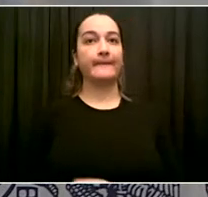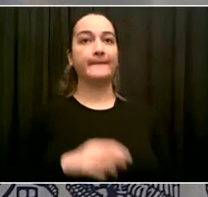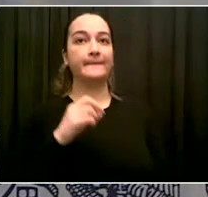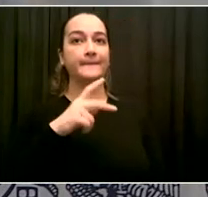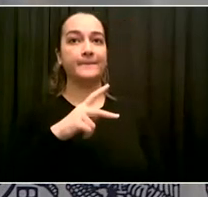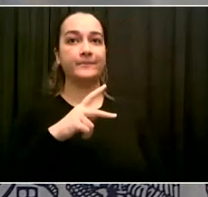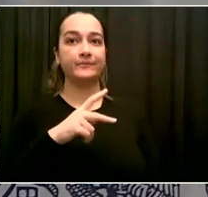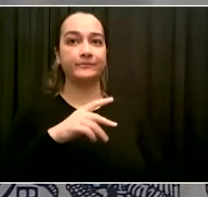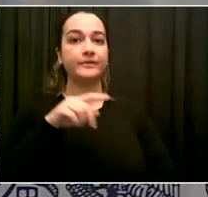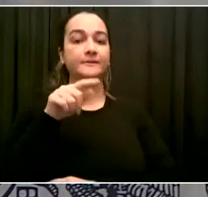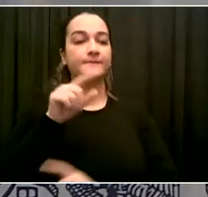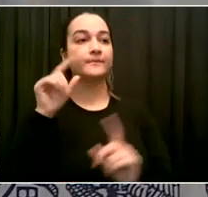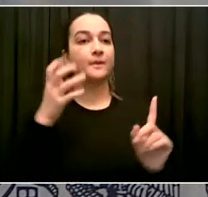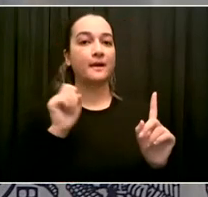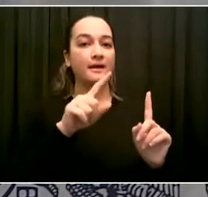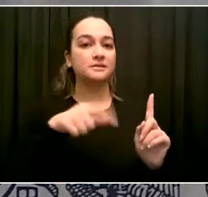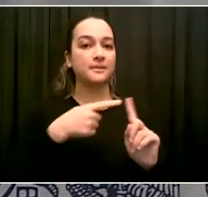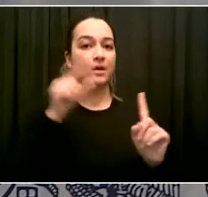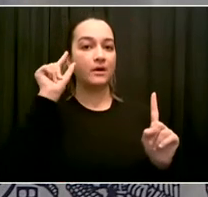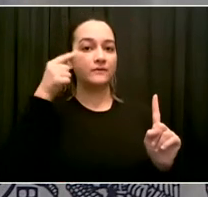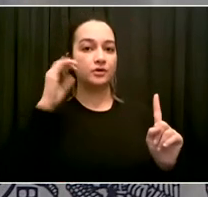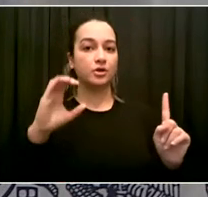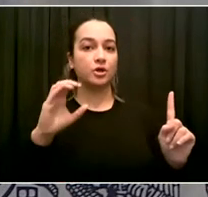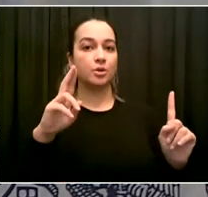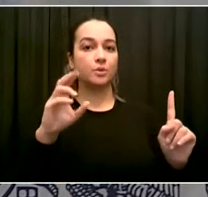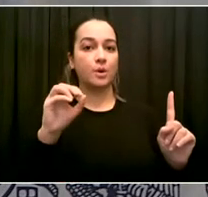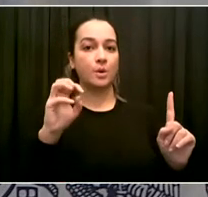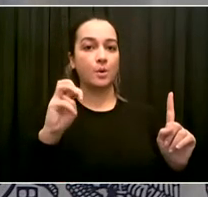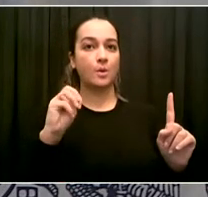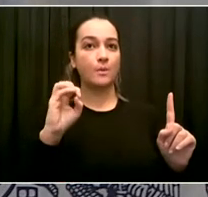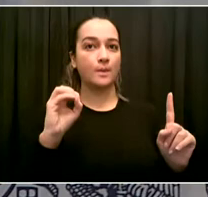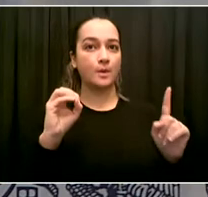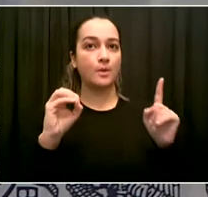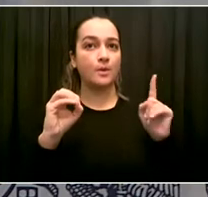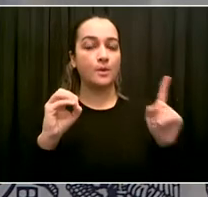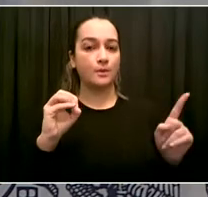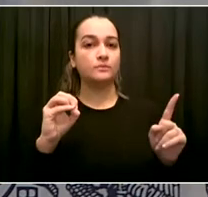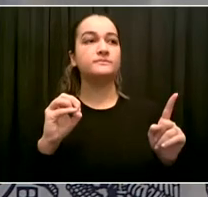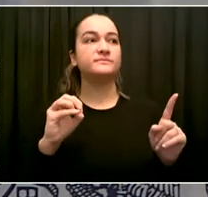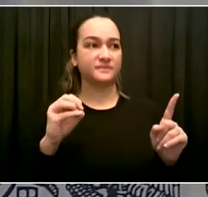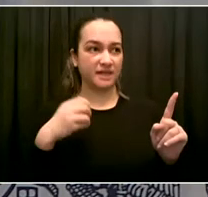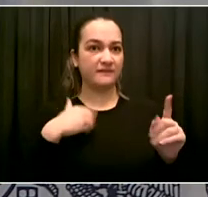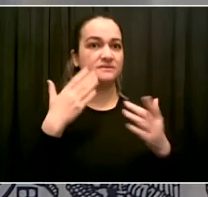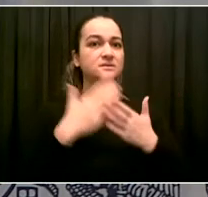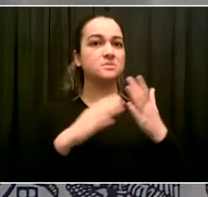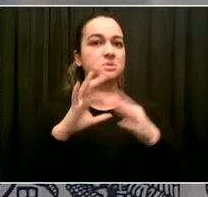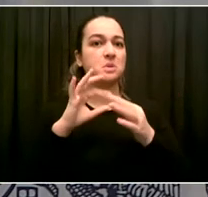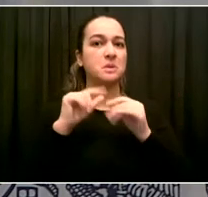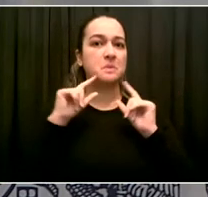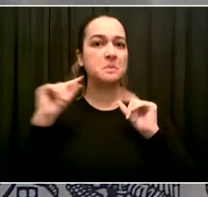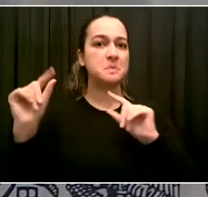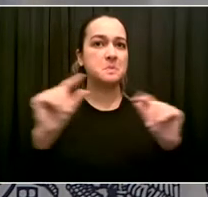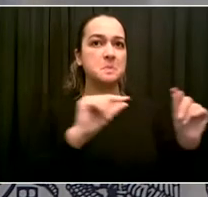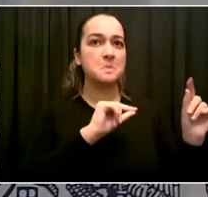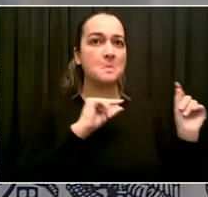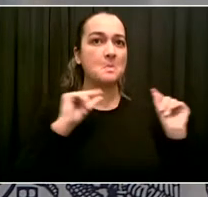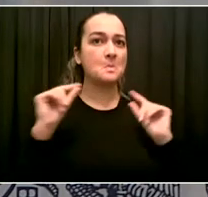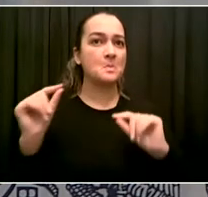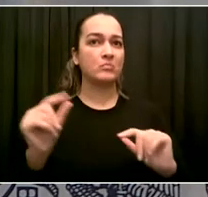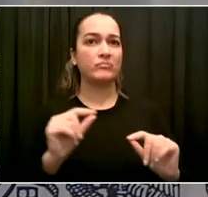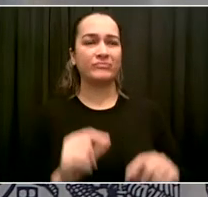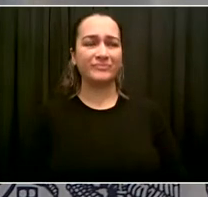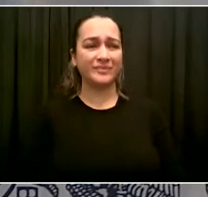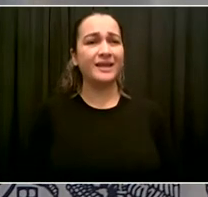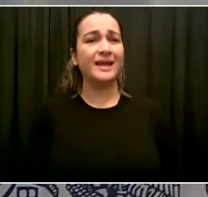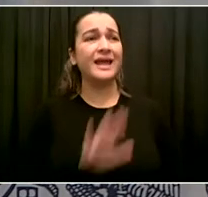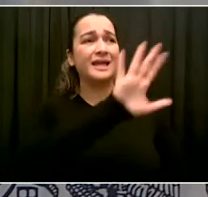What was it like when you worked for him at HUD? And when Karen Hinton was your press secretary, did you ever discuss what working with Andrew Cuomo